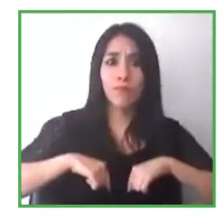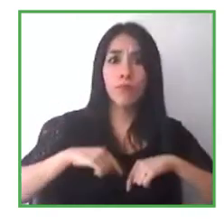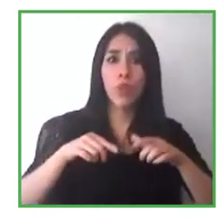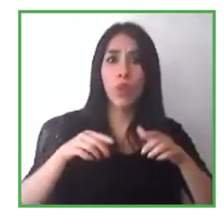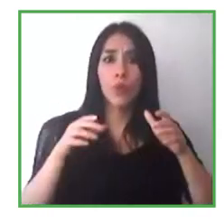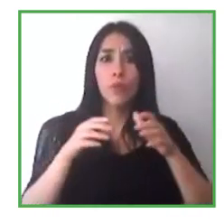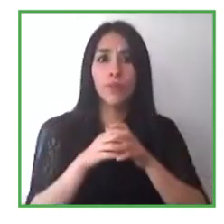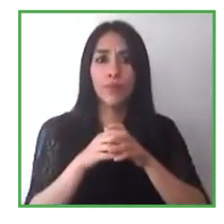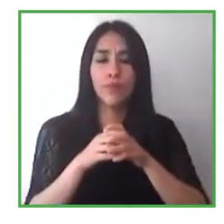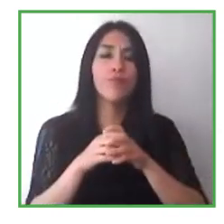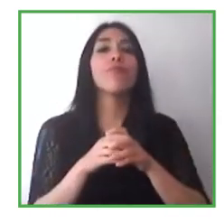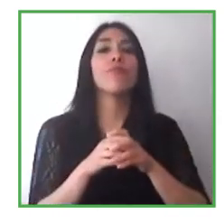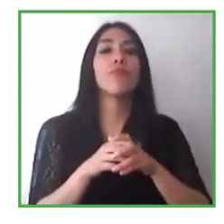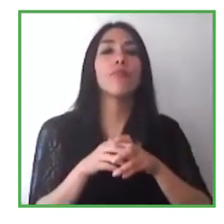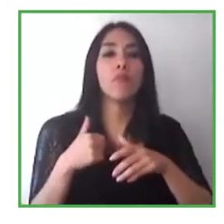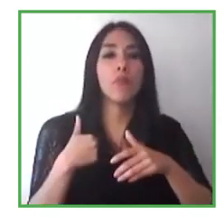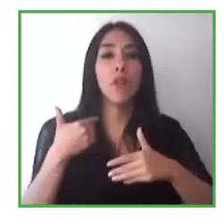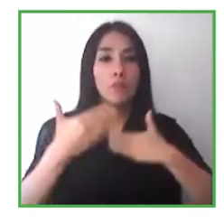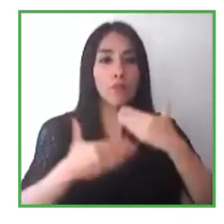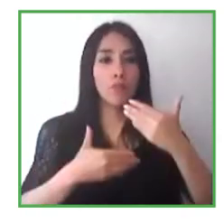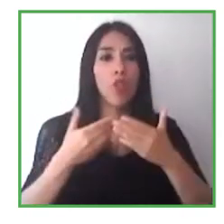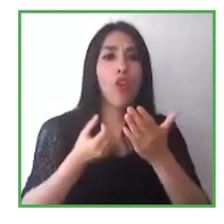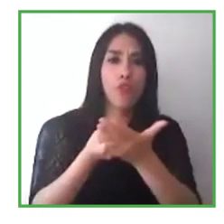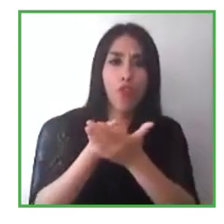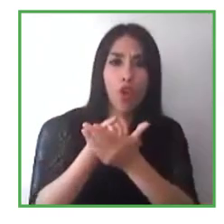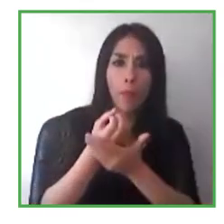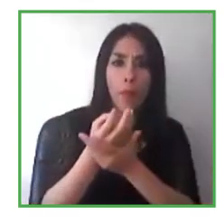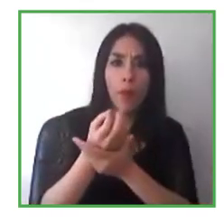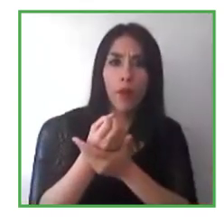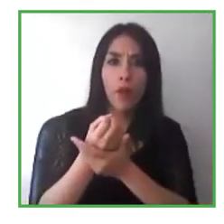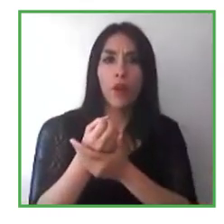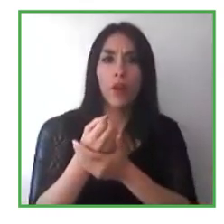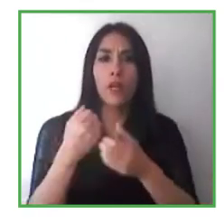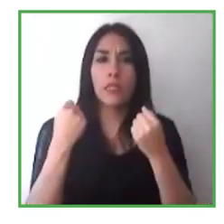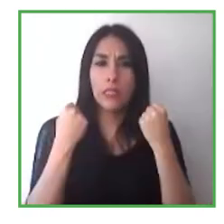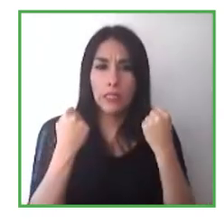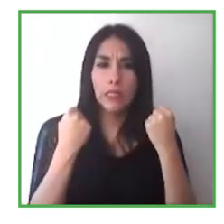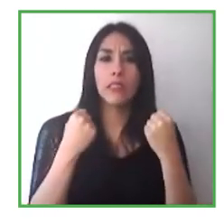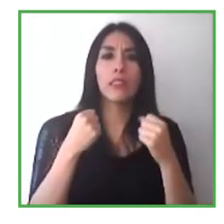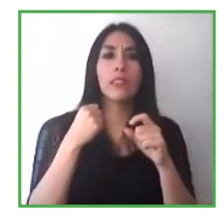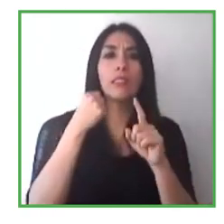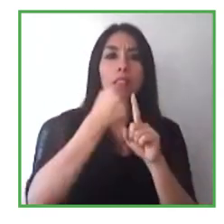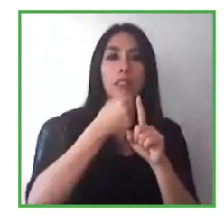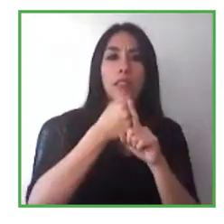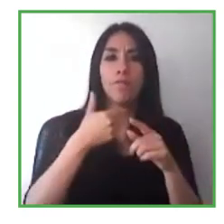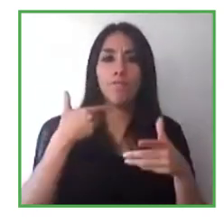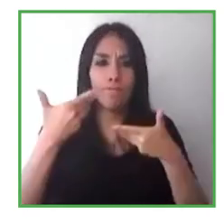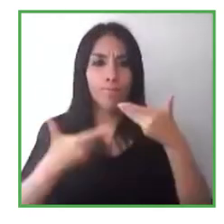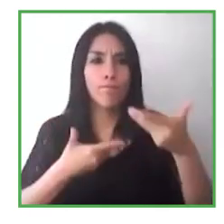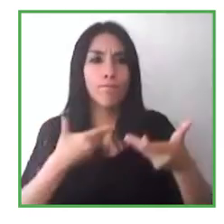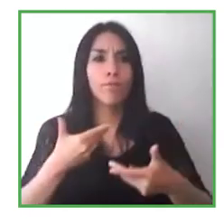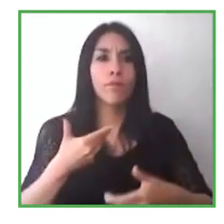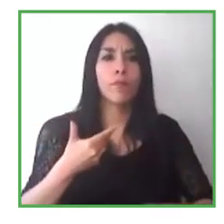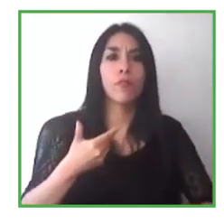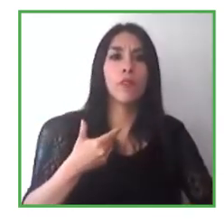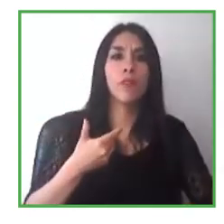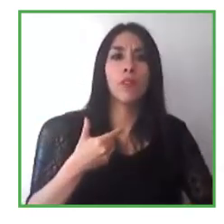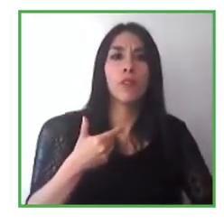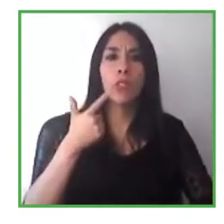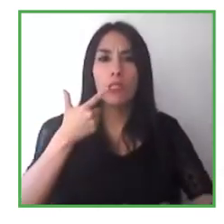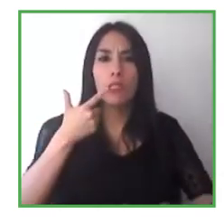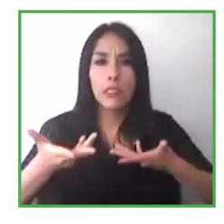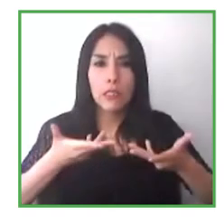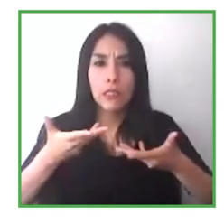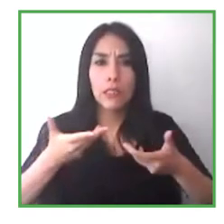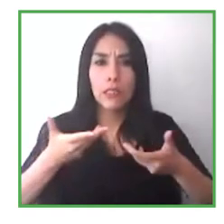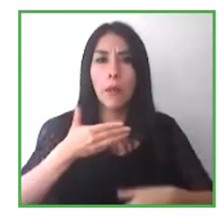gift to witness how they're sharing their own mental health conditions. They're sharing best practices and they're sharing them with employees